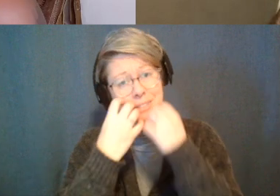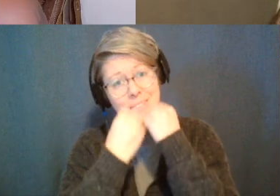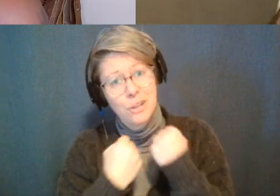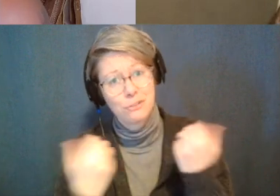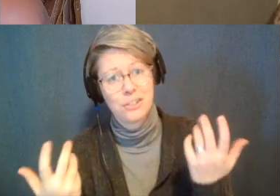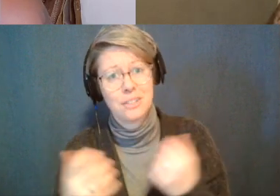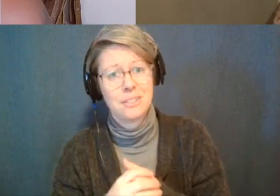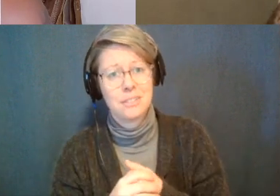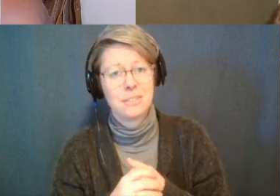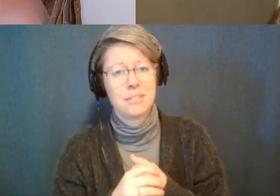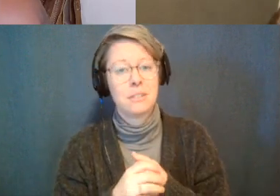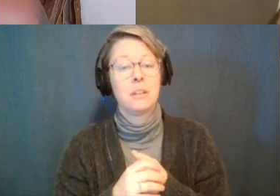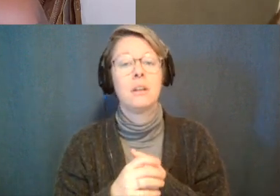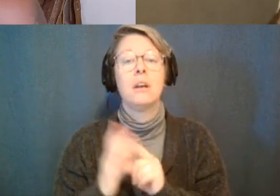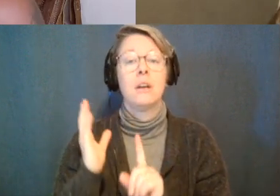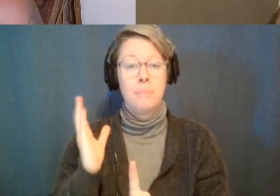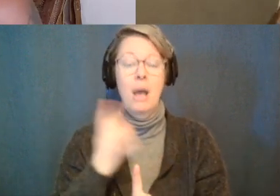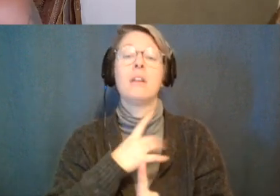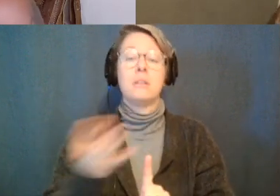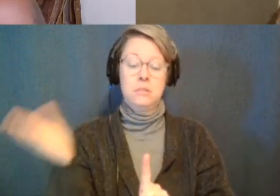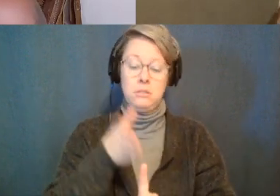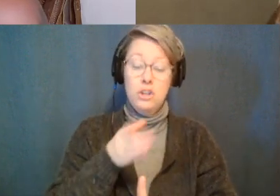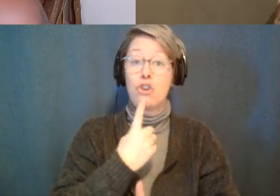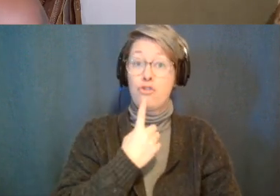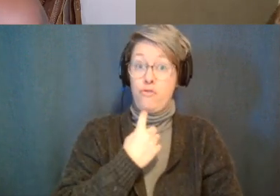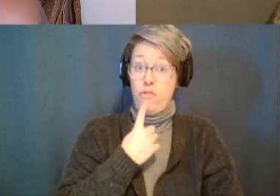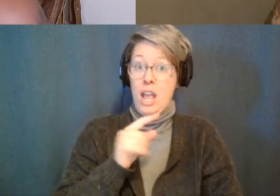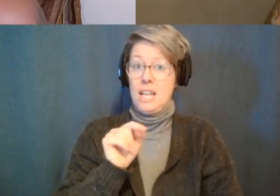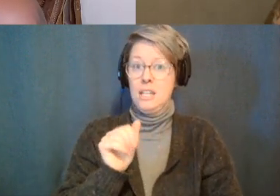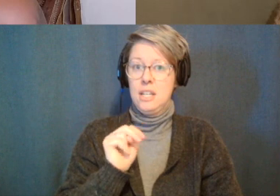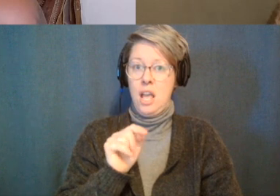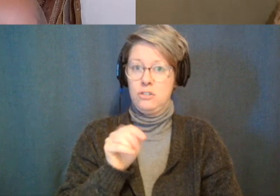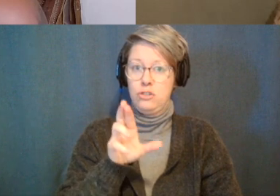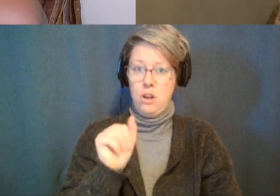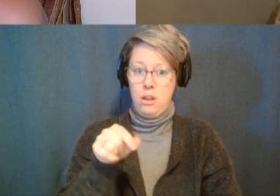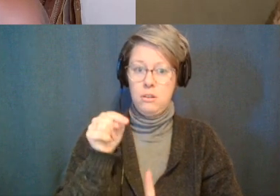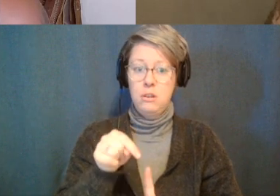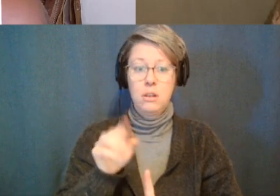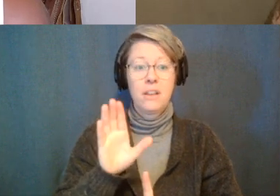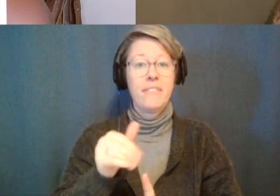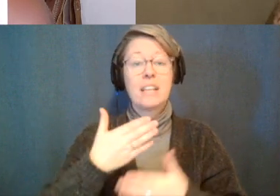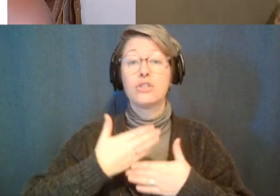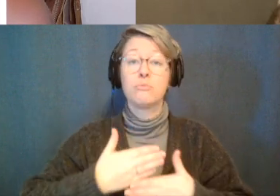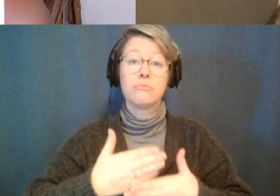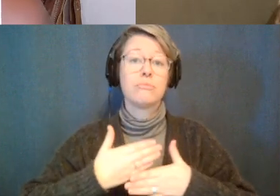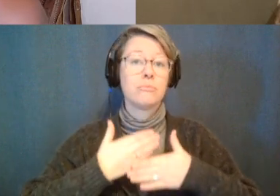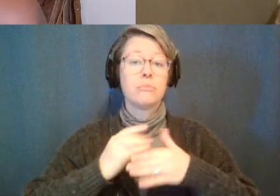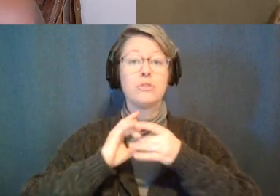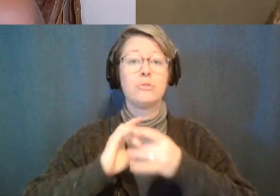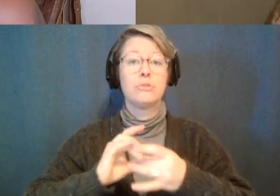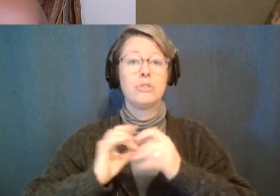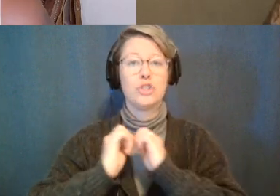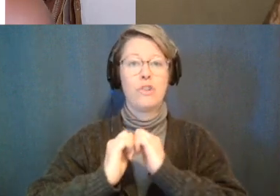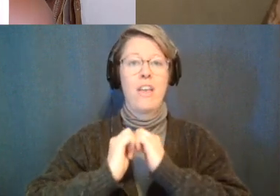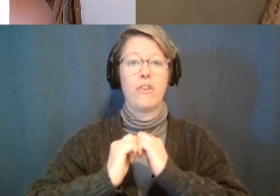but on the base level of red tantra and you can find as people are just practicing these things together and it could be um